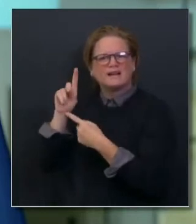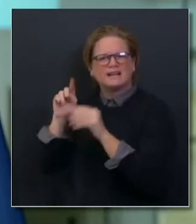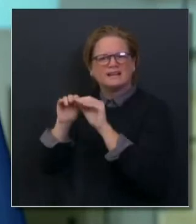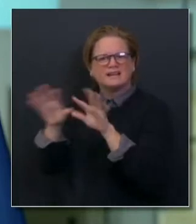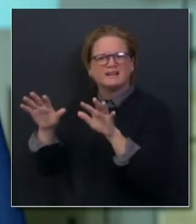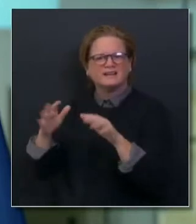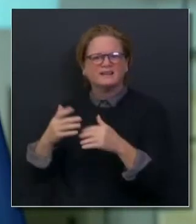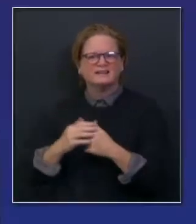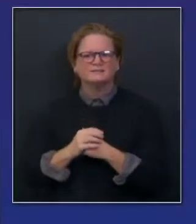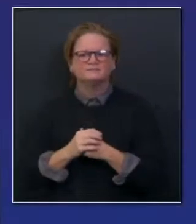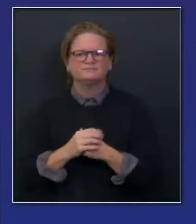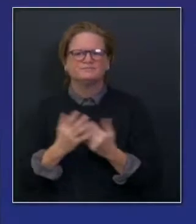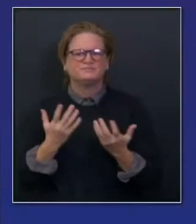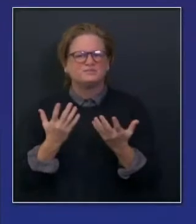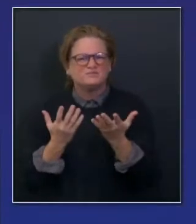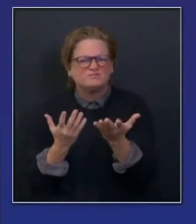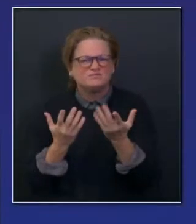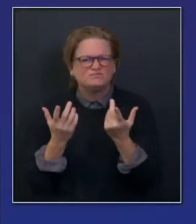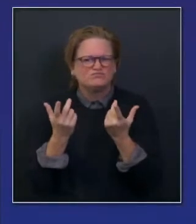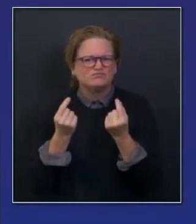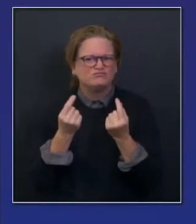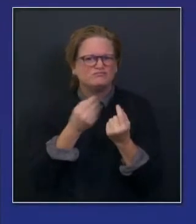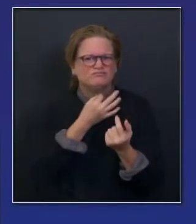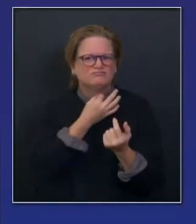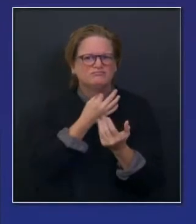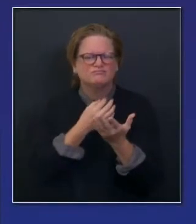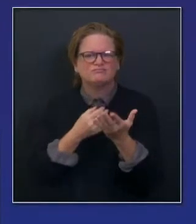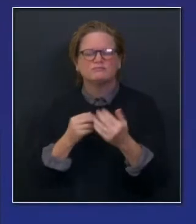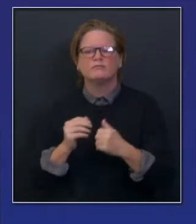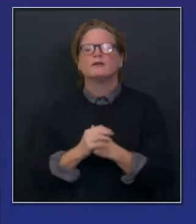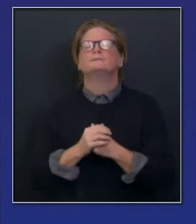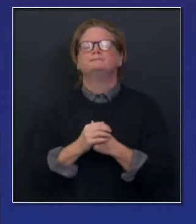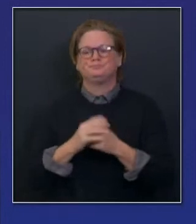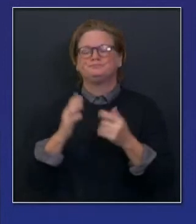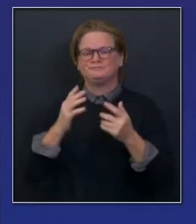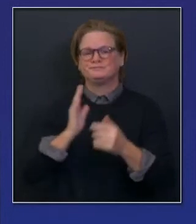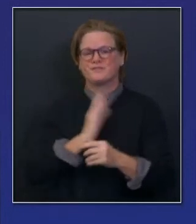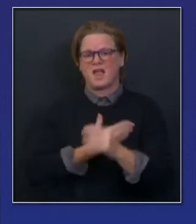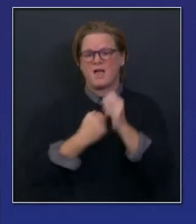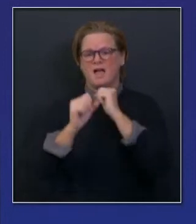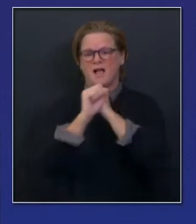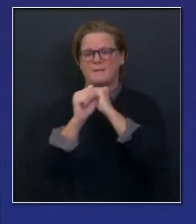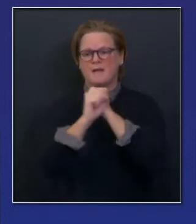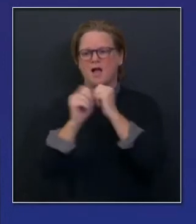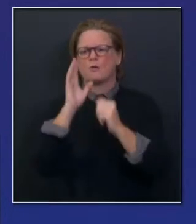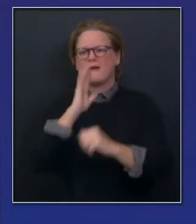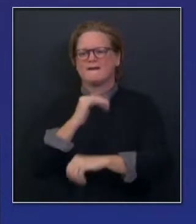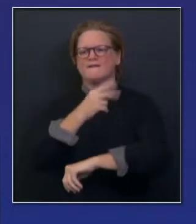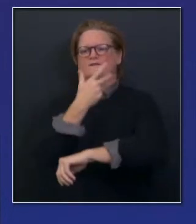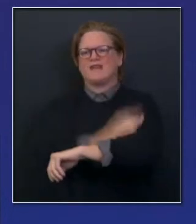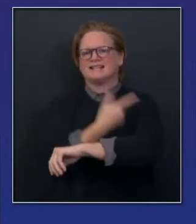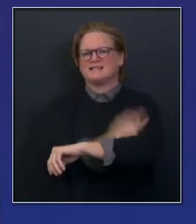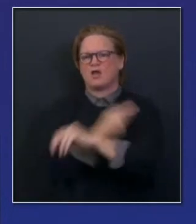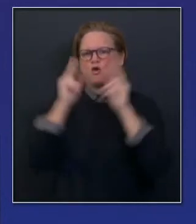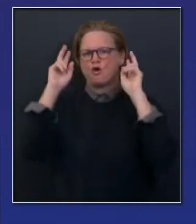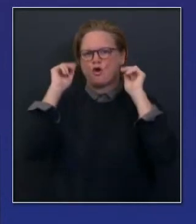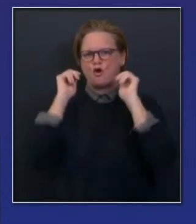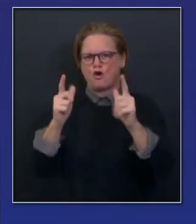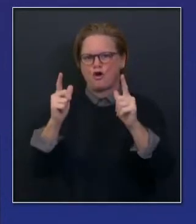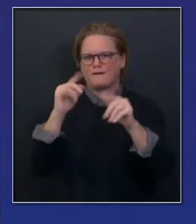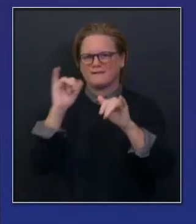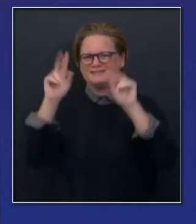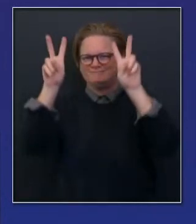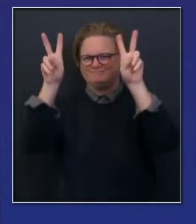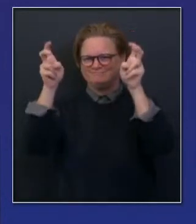you see it described here in our Vaccinate, all guiding principles. One has to acknowledge that past,